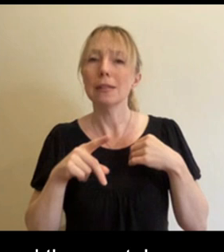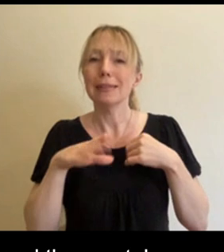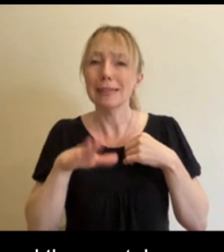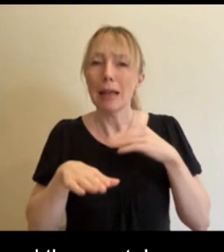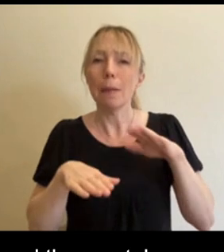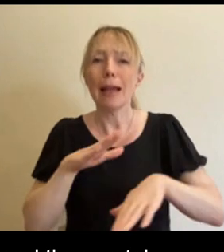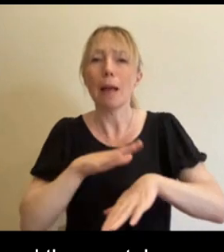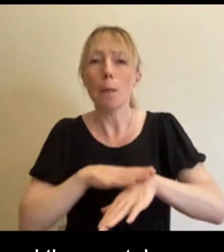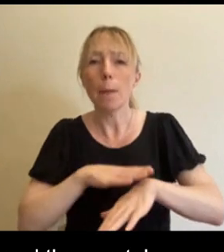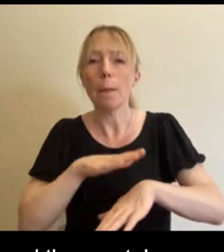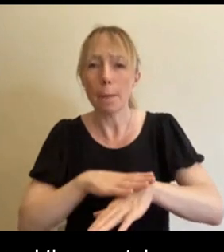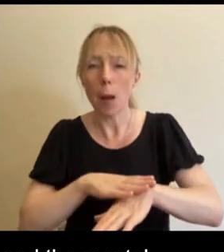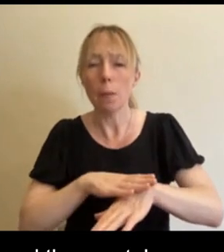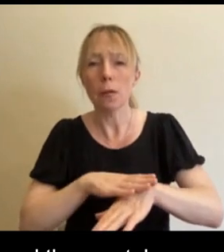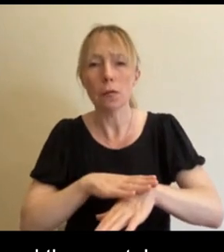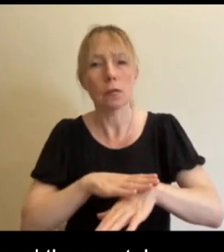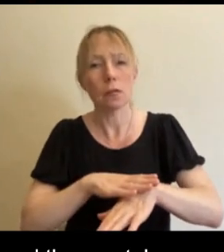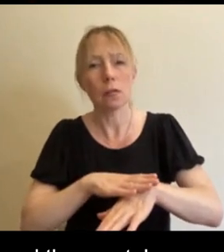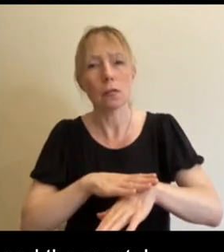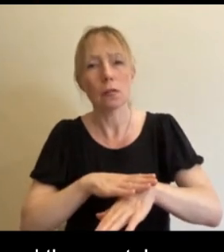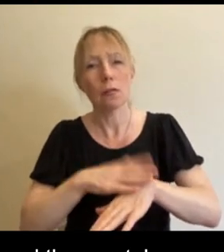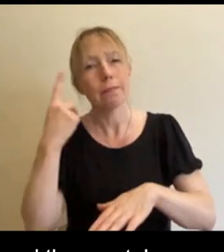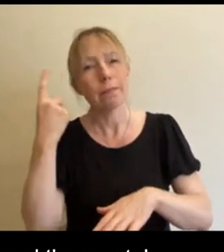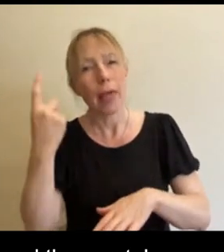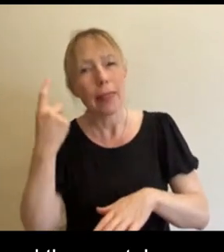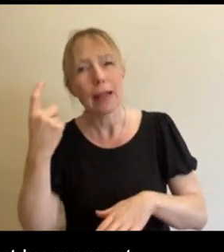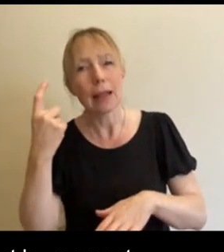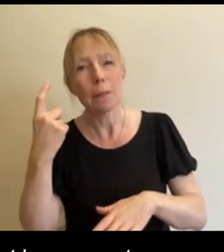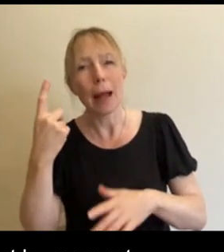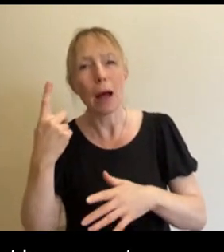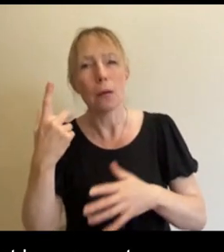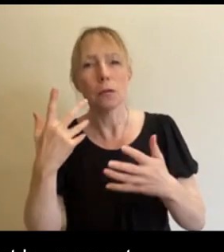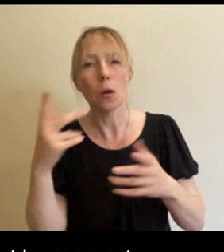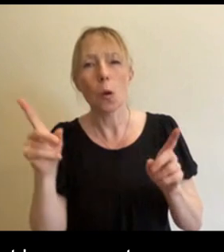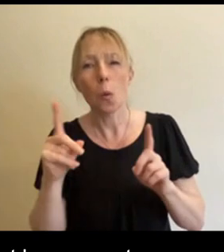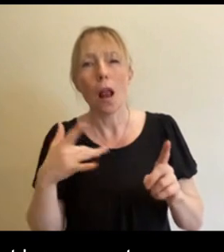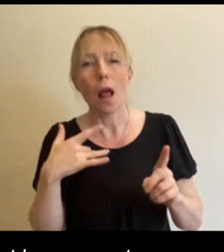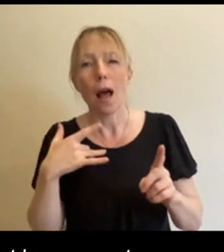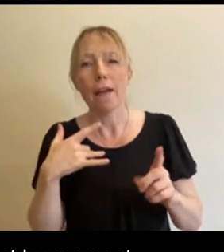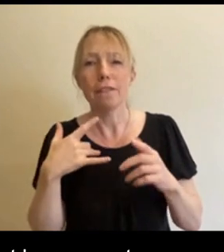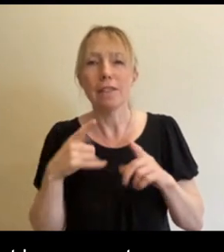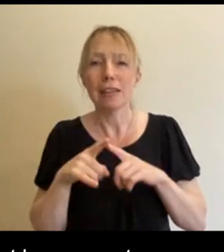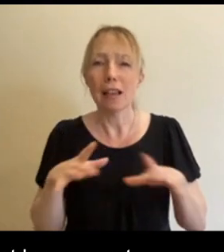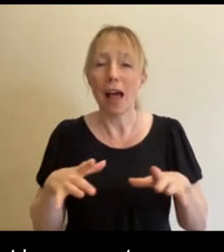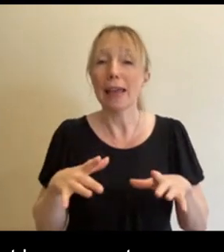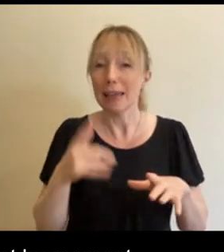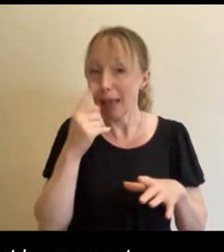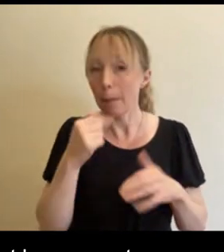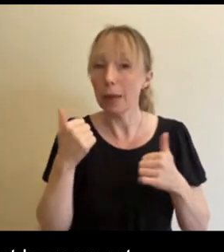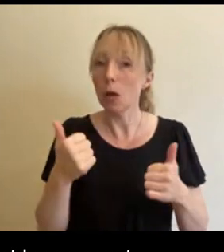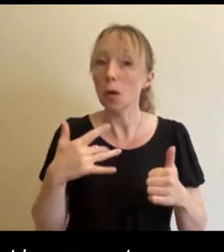re-examining what life looks like and knowing that it can be a good life despite mental illness,